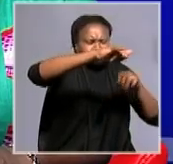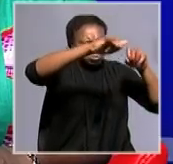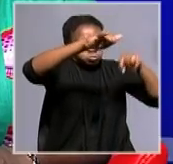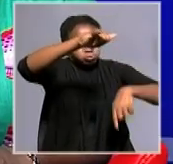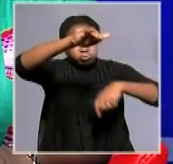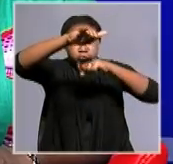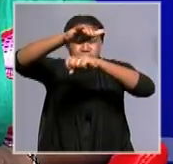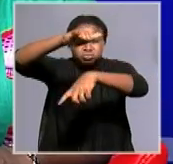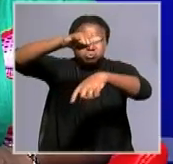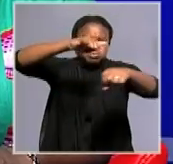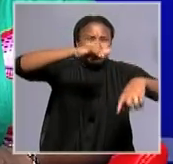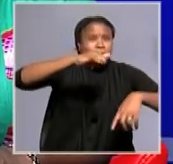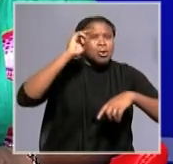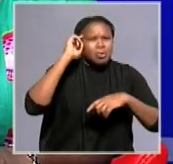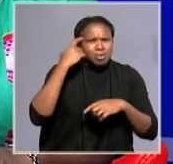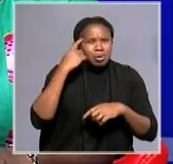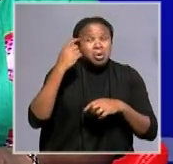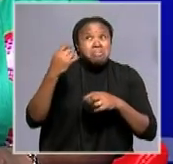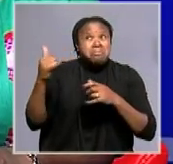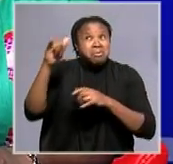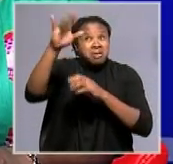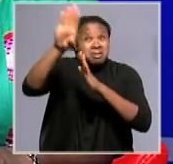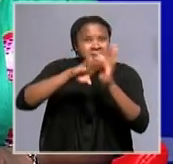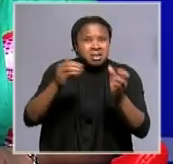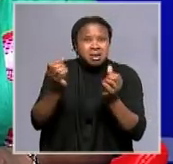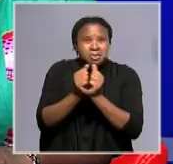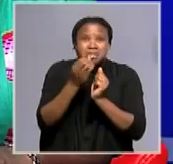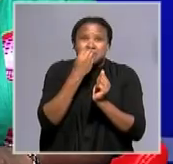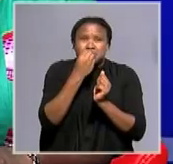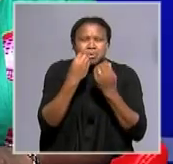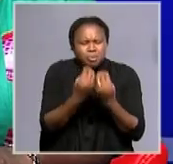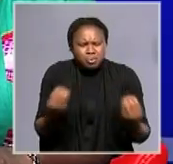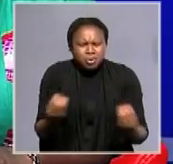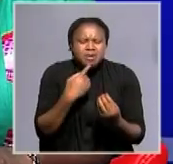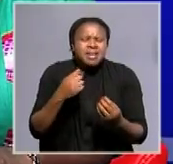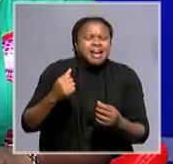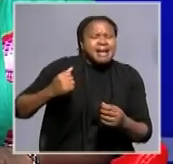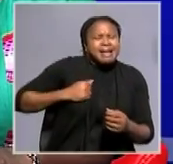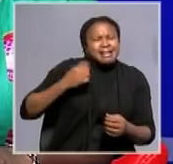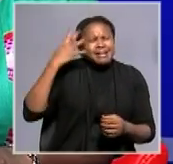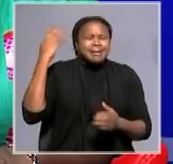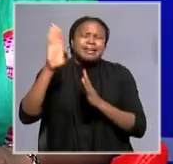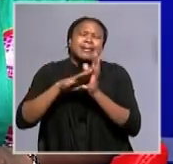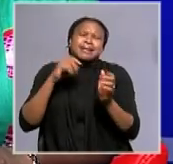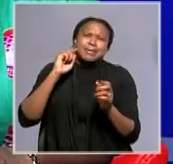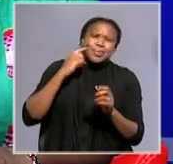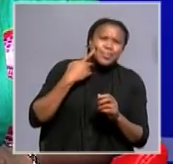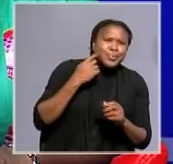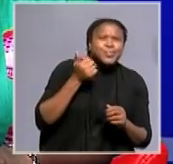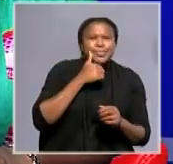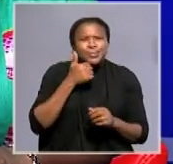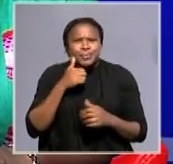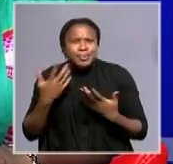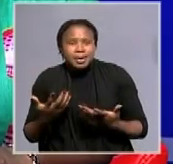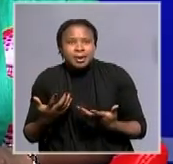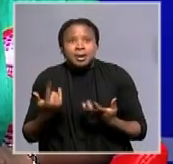we thought they were bringing food. The small kids were saying that the Sema is bringing us sweets. All